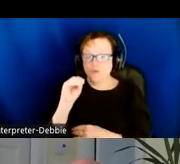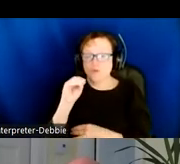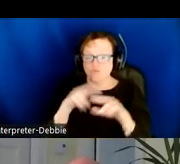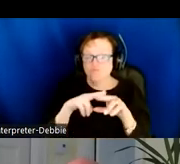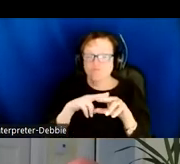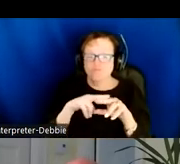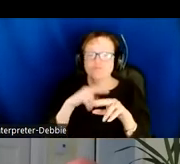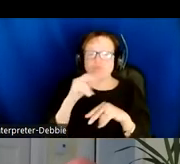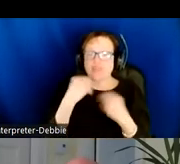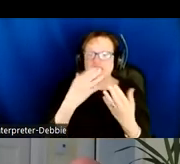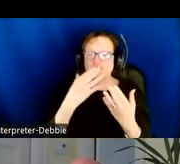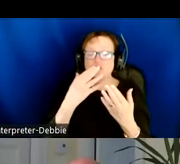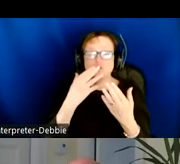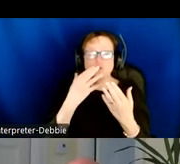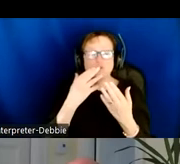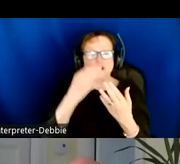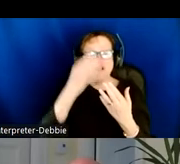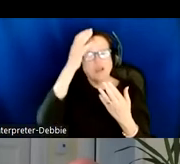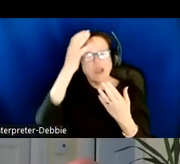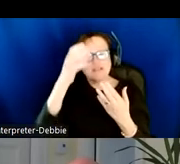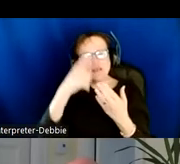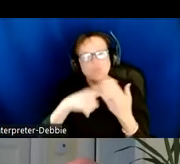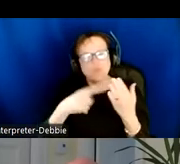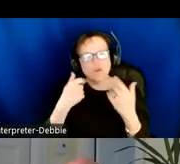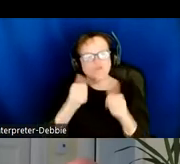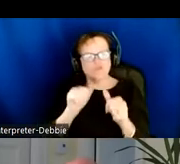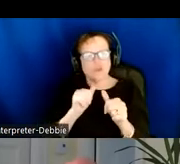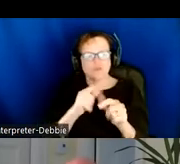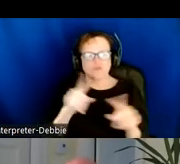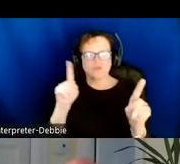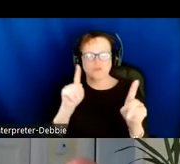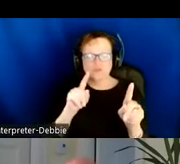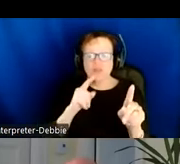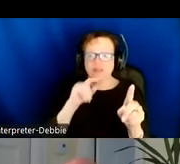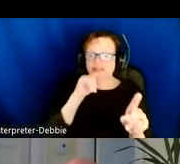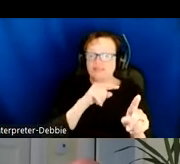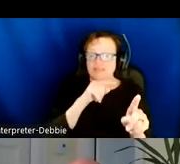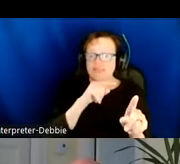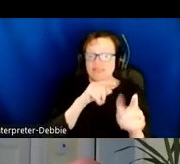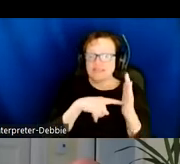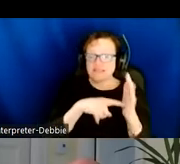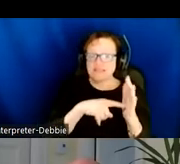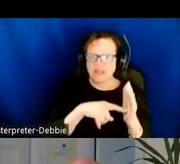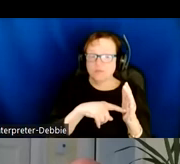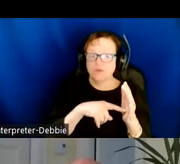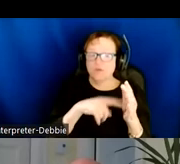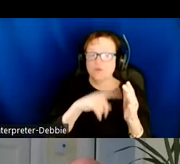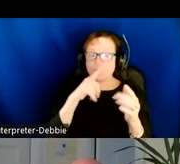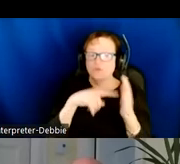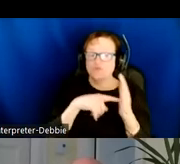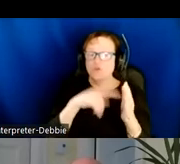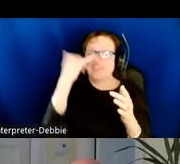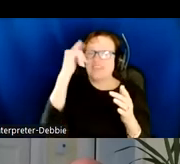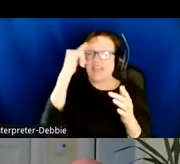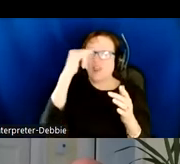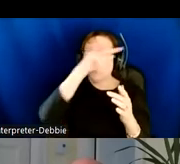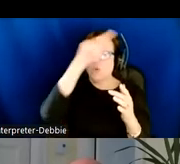a concept for what we're hoping to achieve. Now, in this example, we're going to render the yellow line of the Toronto TTC,